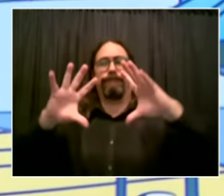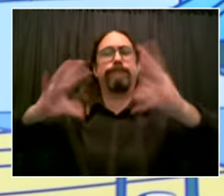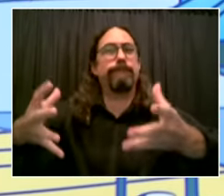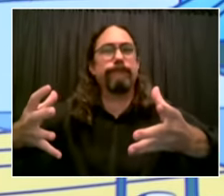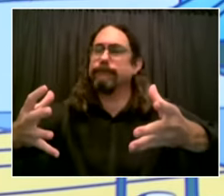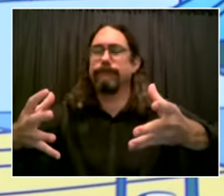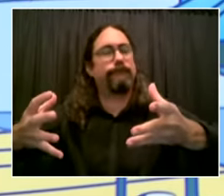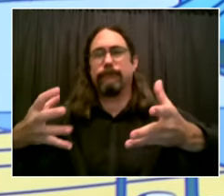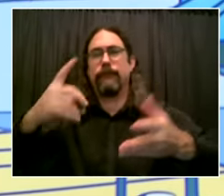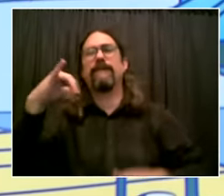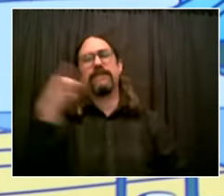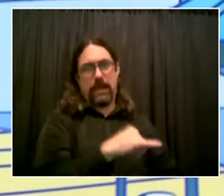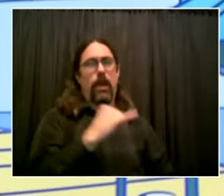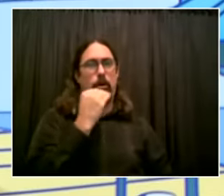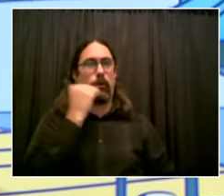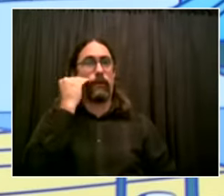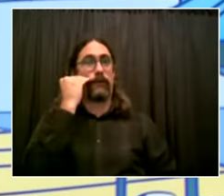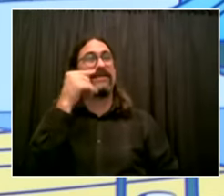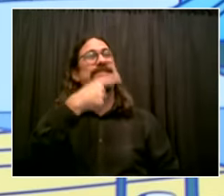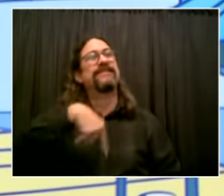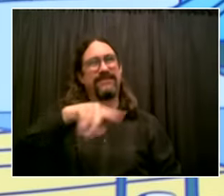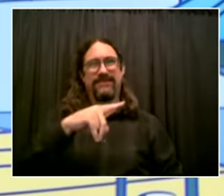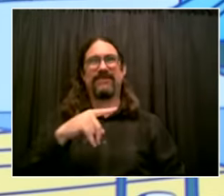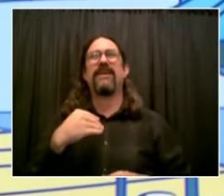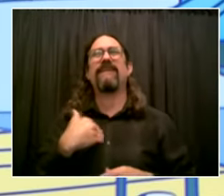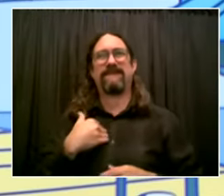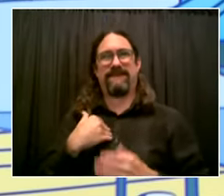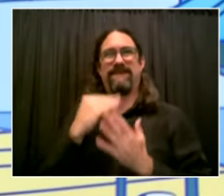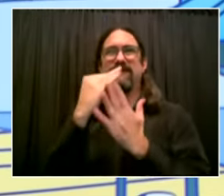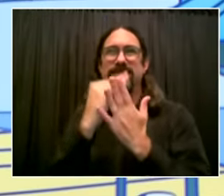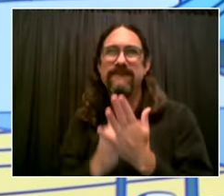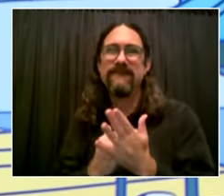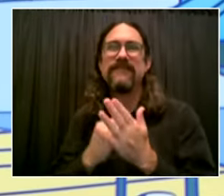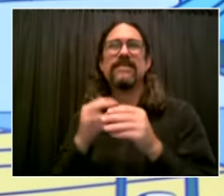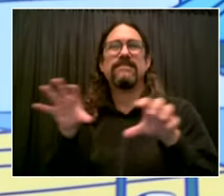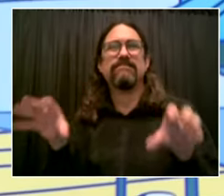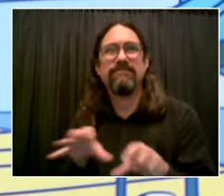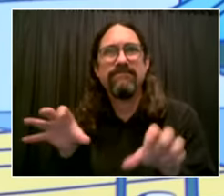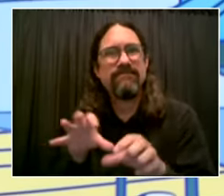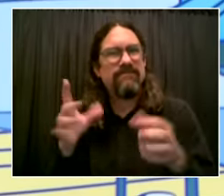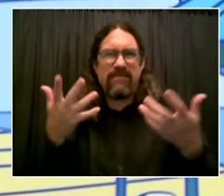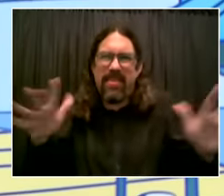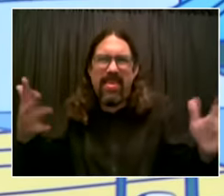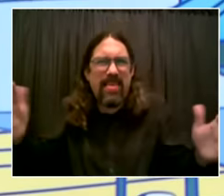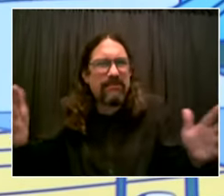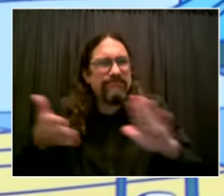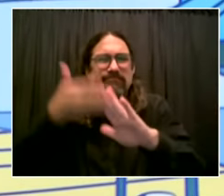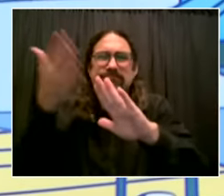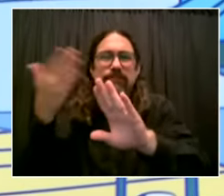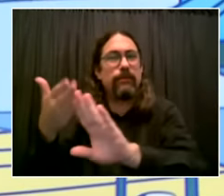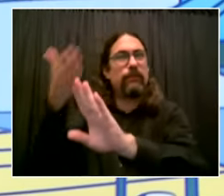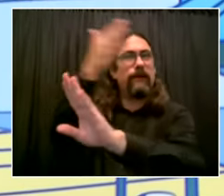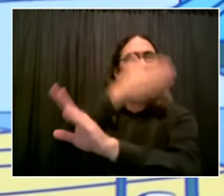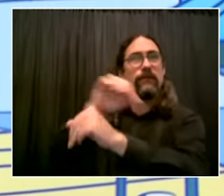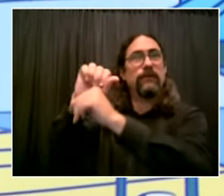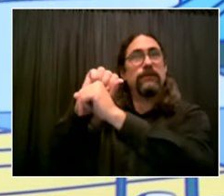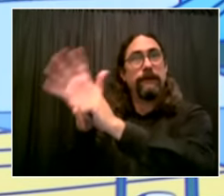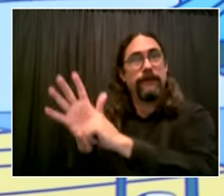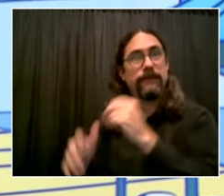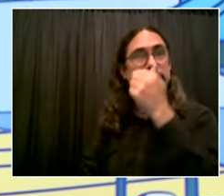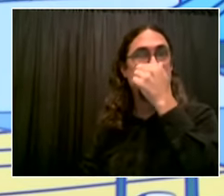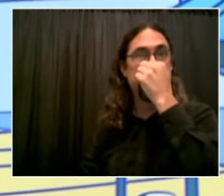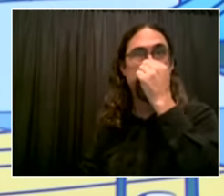to exist that will exist after the pandemic we'll make that really clear uh chancellor misha ross porter talks about this a lot we want parents of those kids